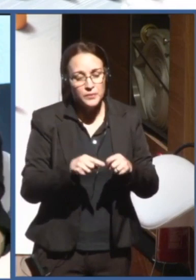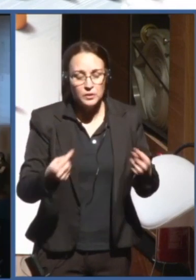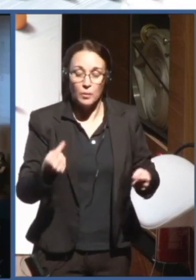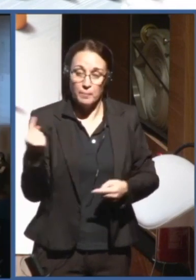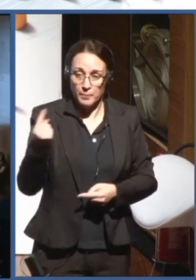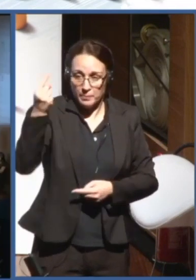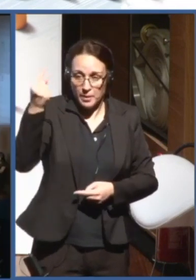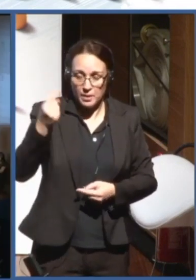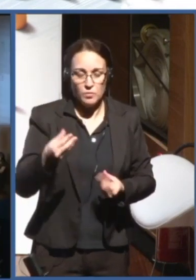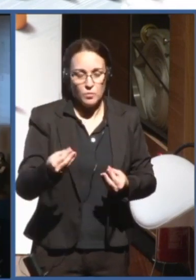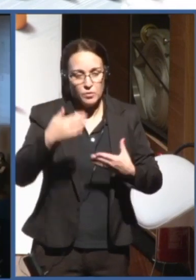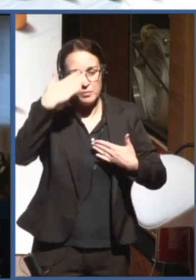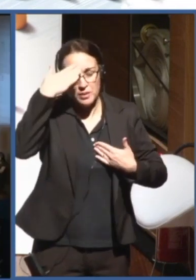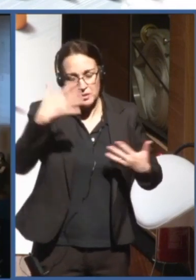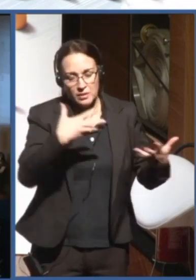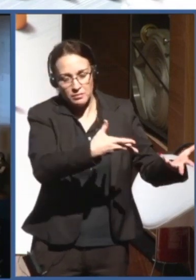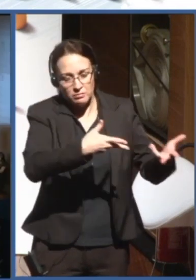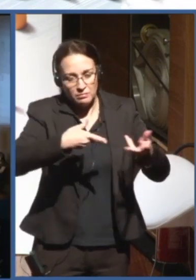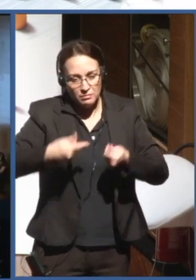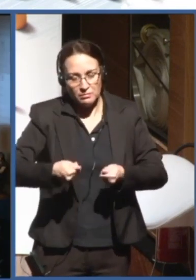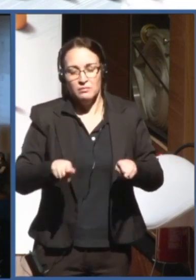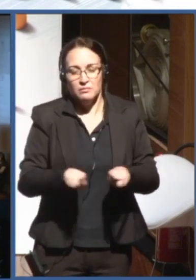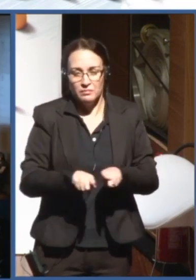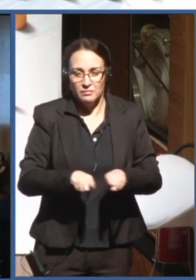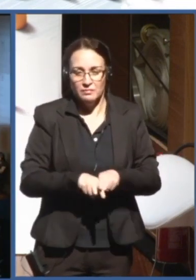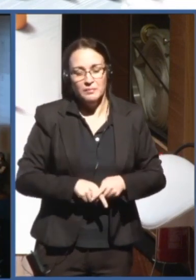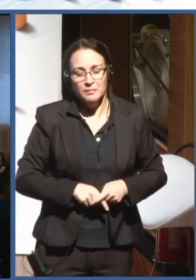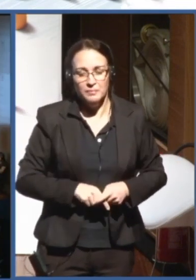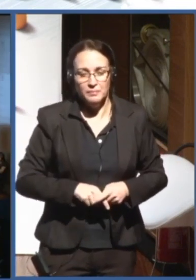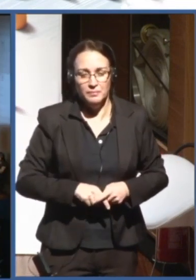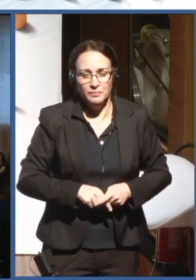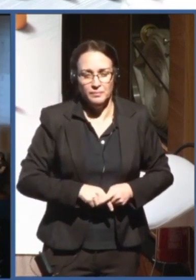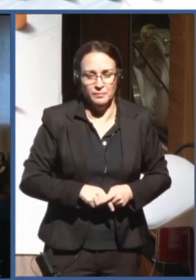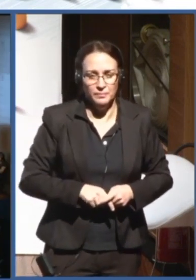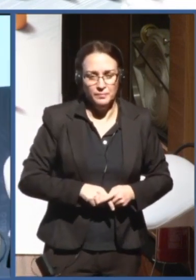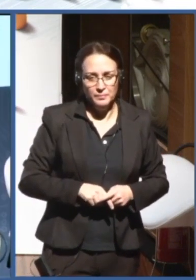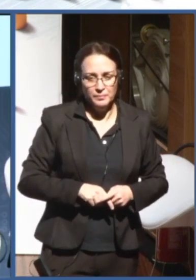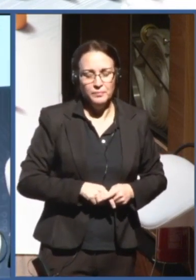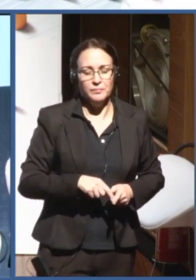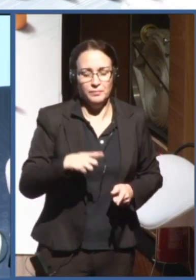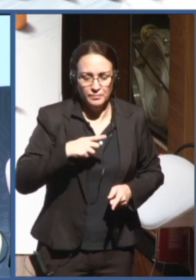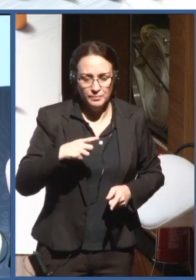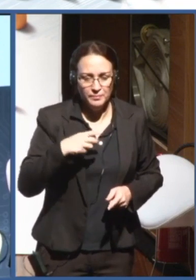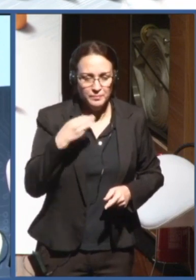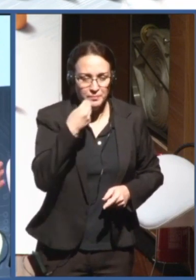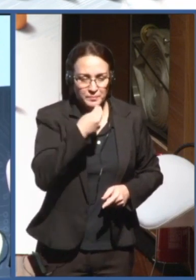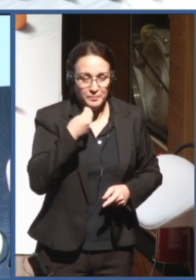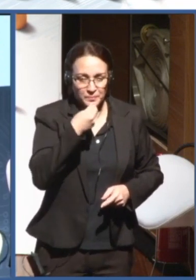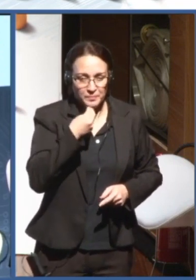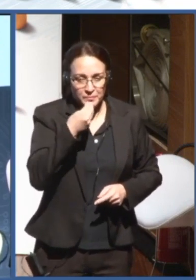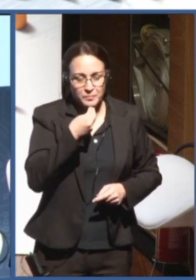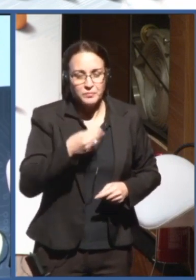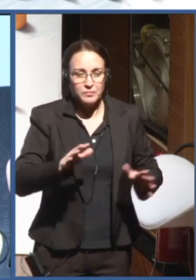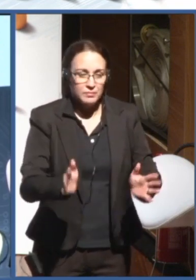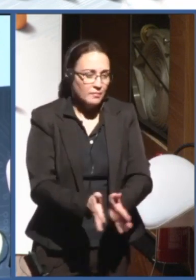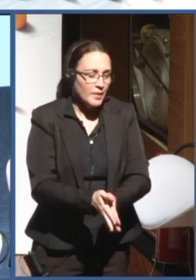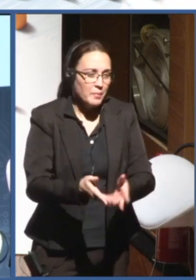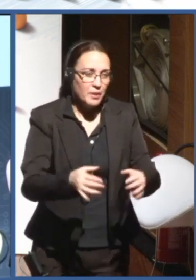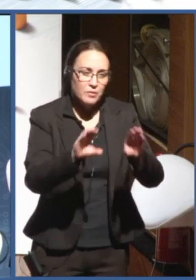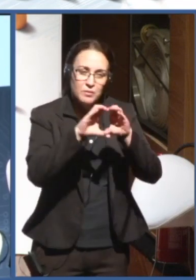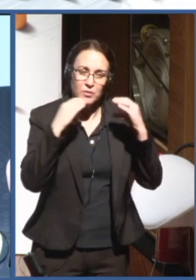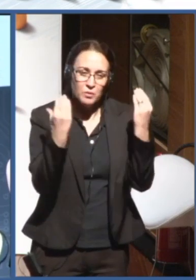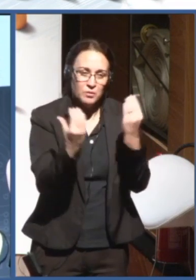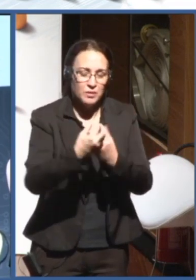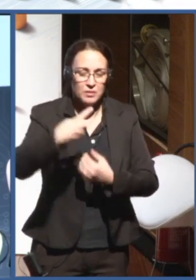invitation to having the opportunity to being here at this great event. It's also the second time for me being in Sao